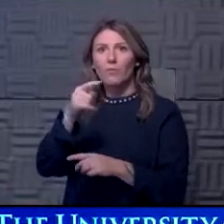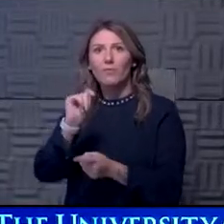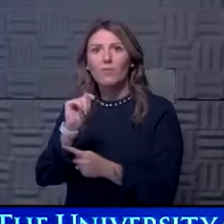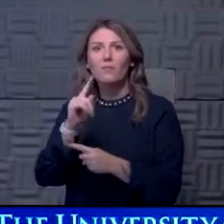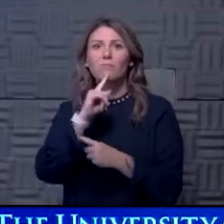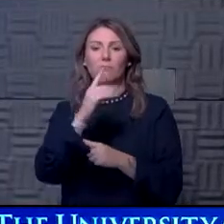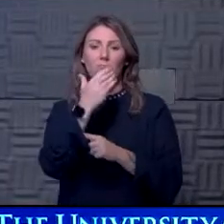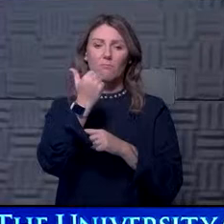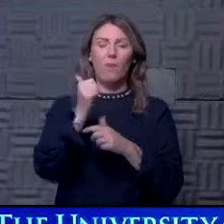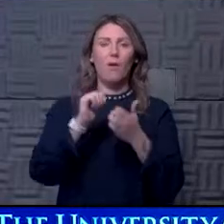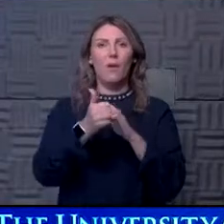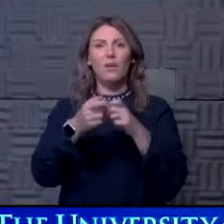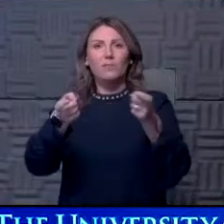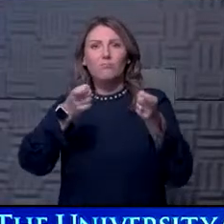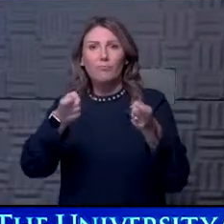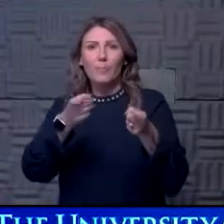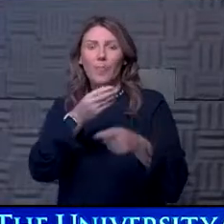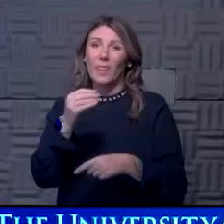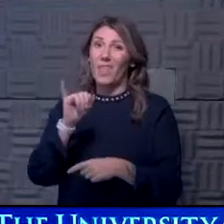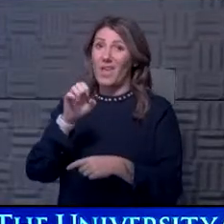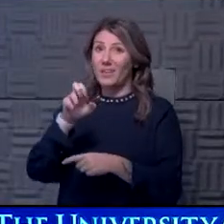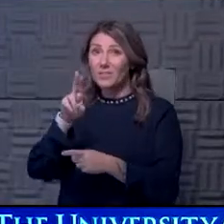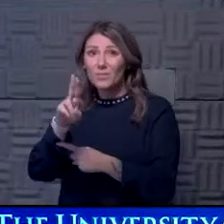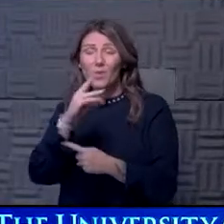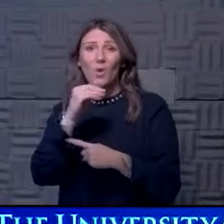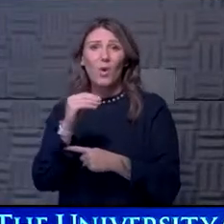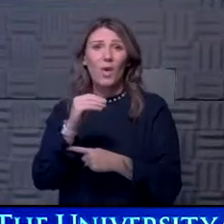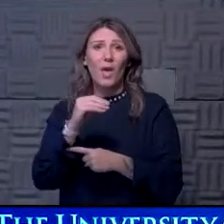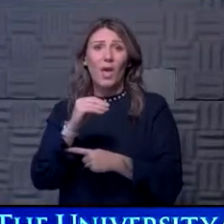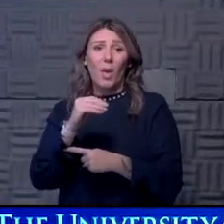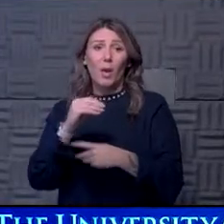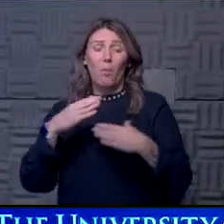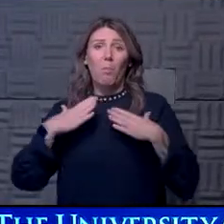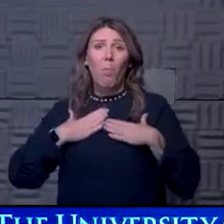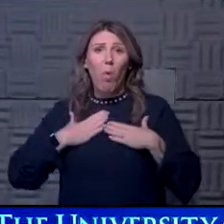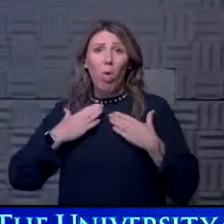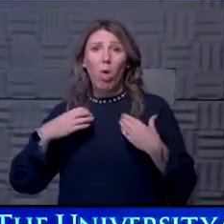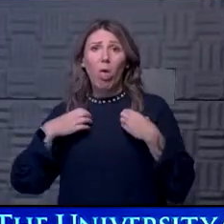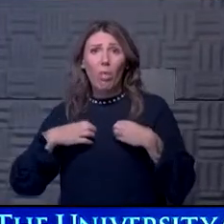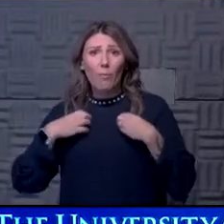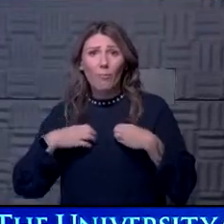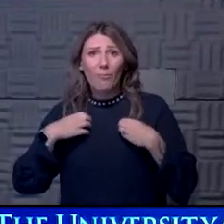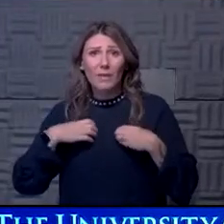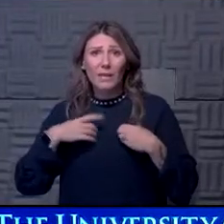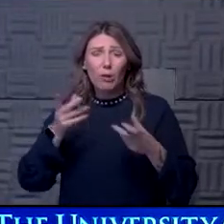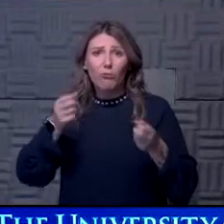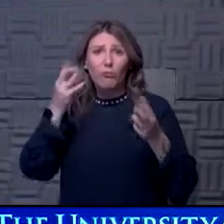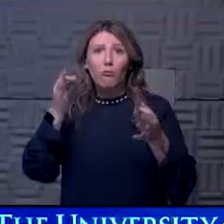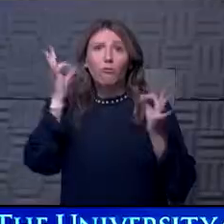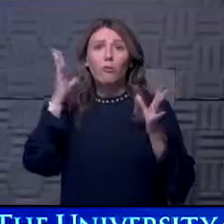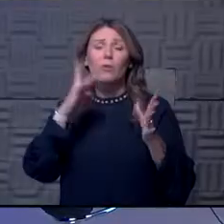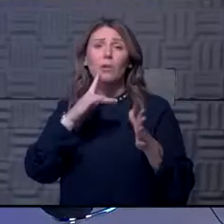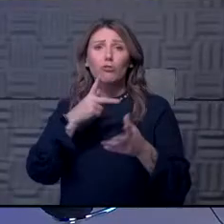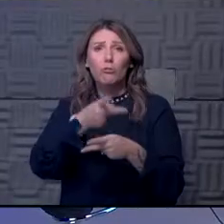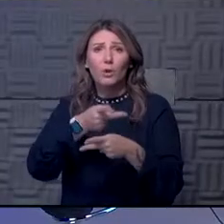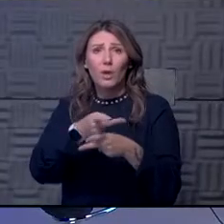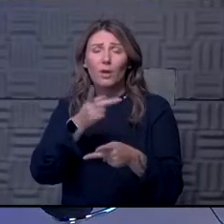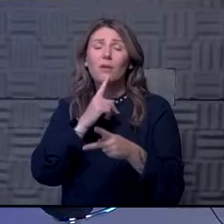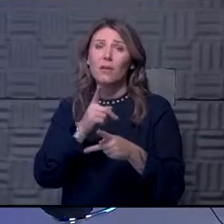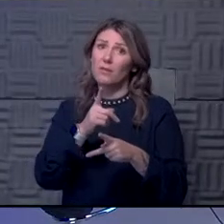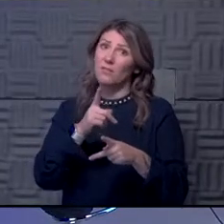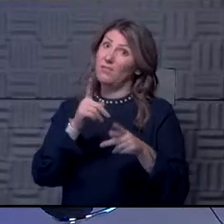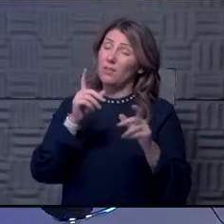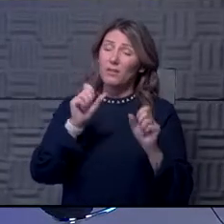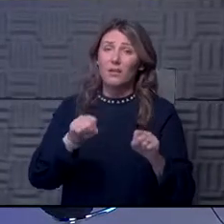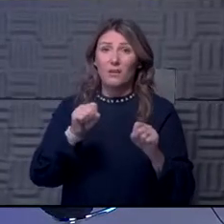sure our ICU colleagues and pulmonary critical care docs could could tell us more about that. But that can fluctuate too, because we